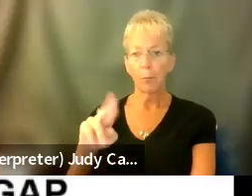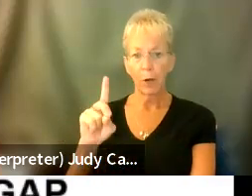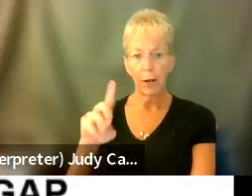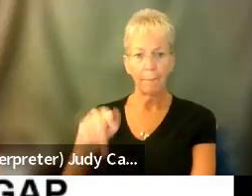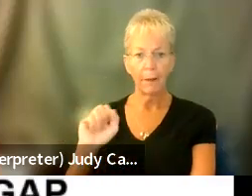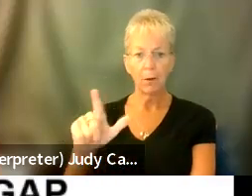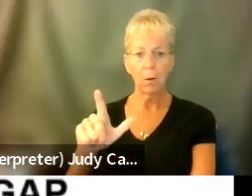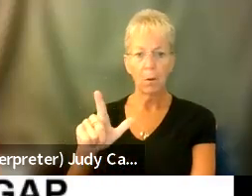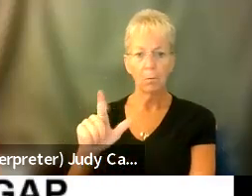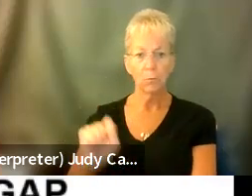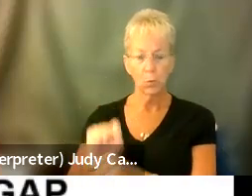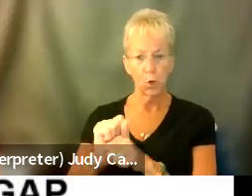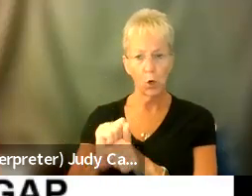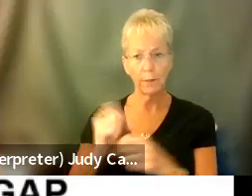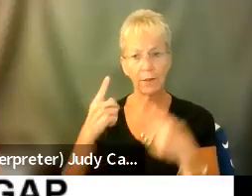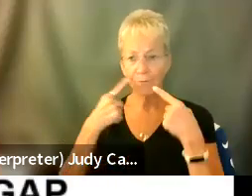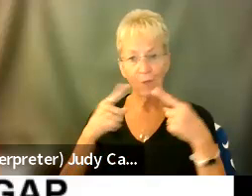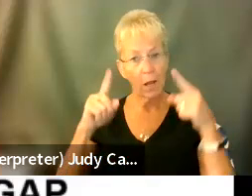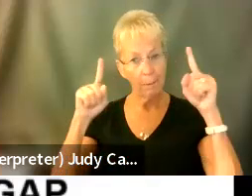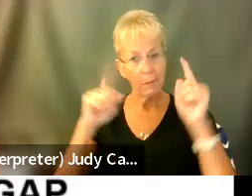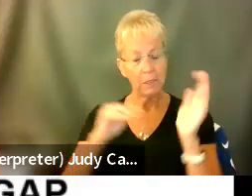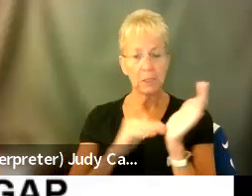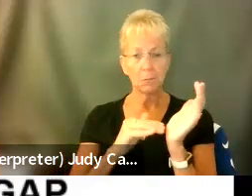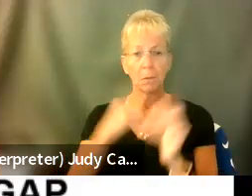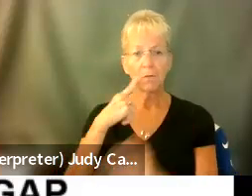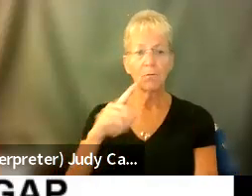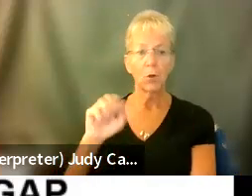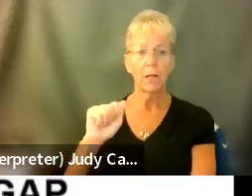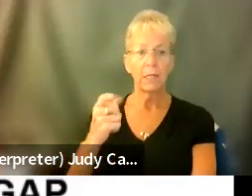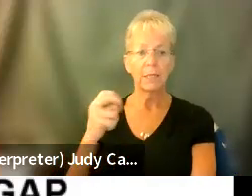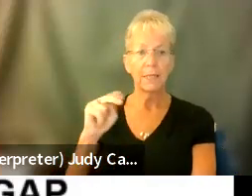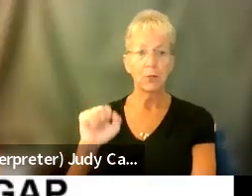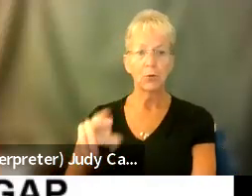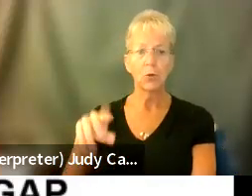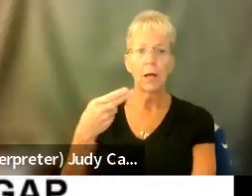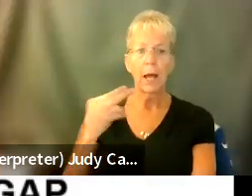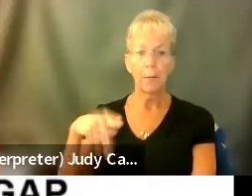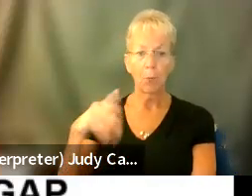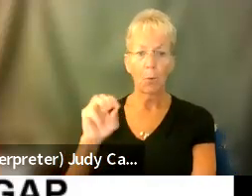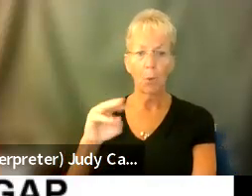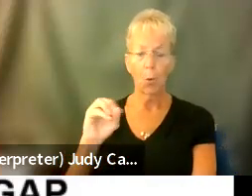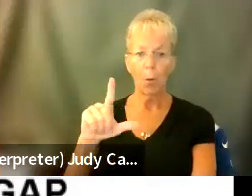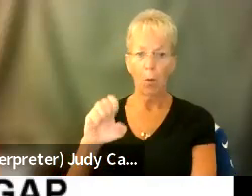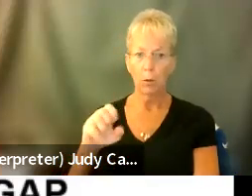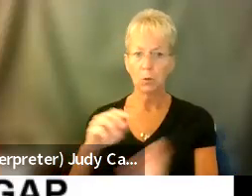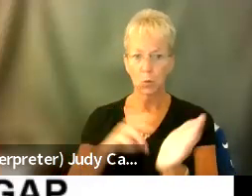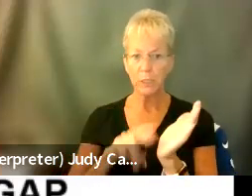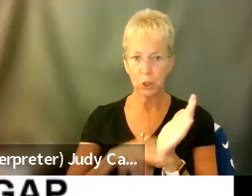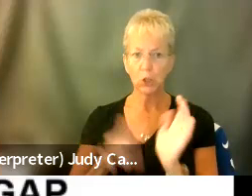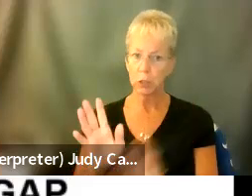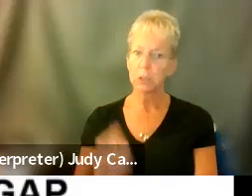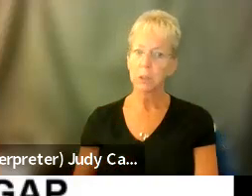internationally renowned, um, for Ehlers-Danlos hypermobile type, uh, research. Um,